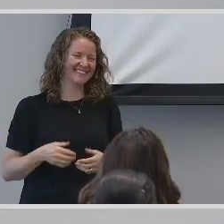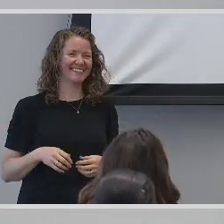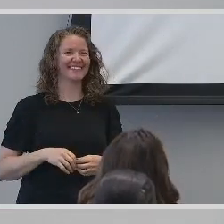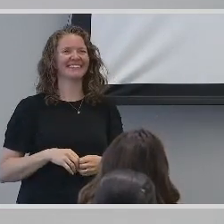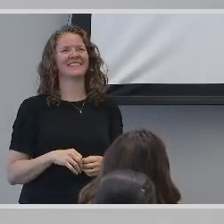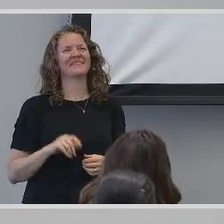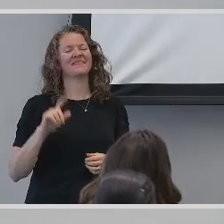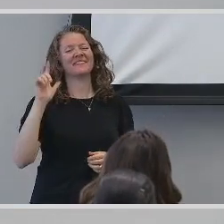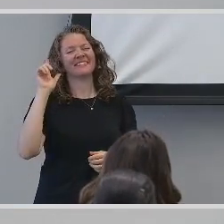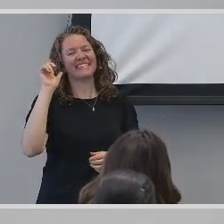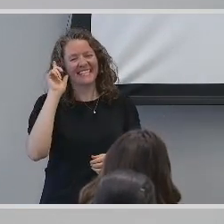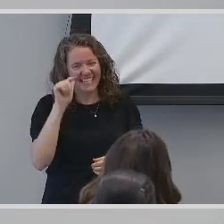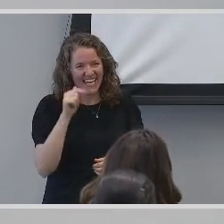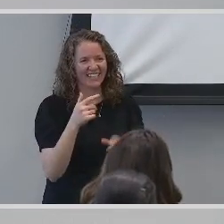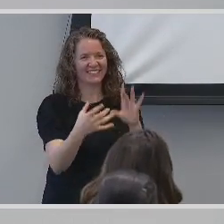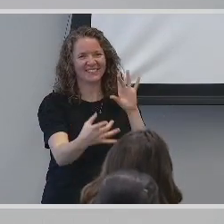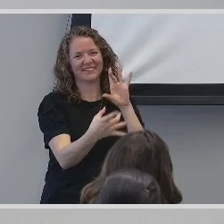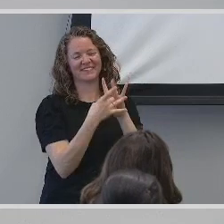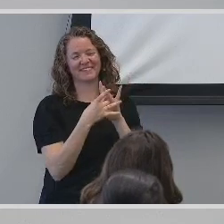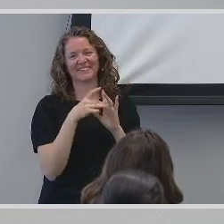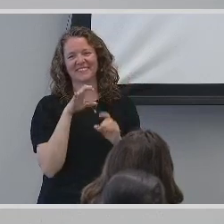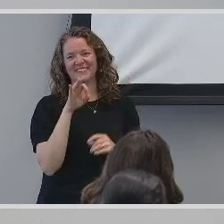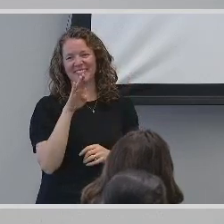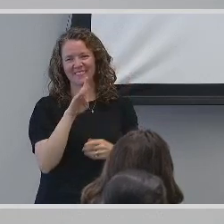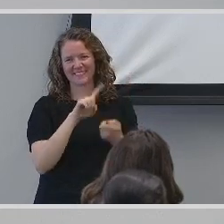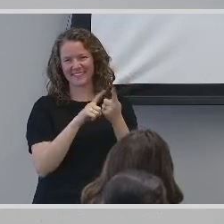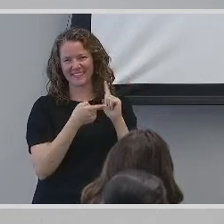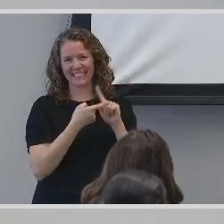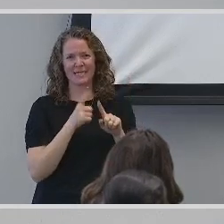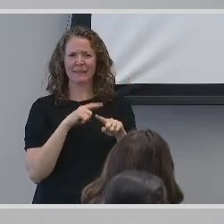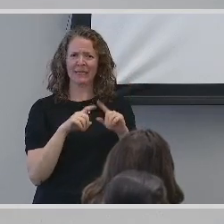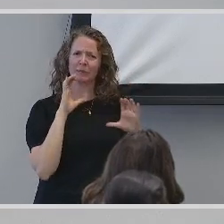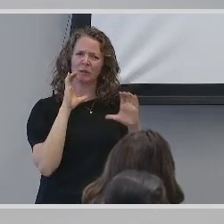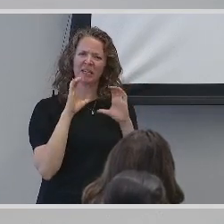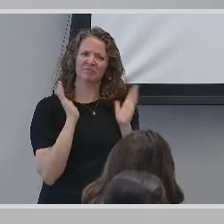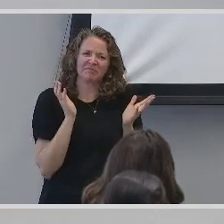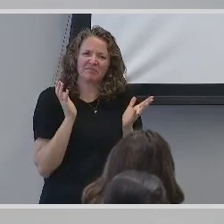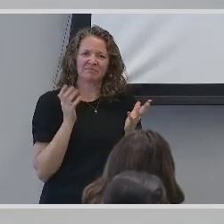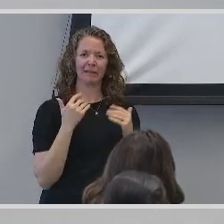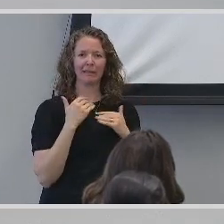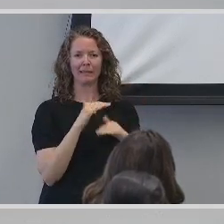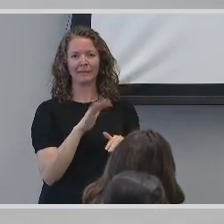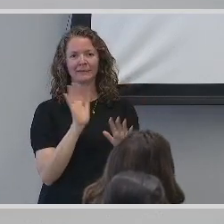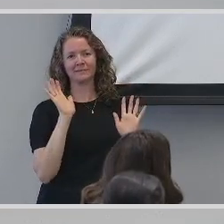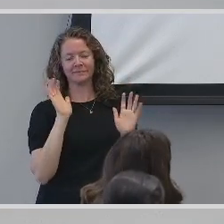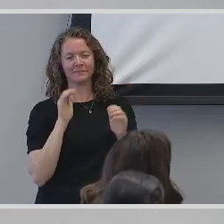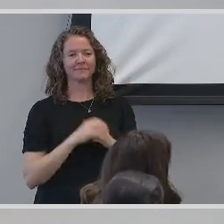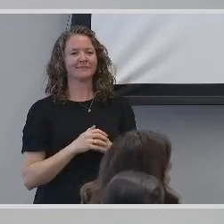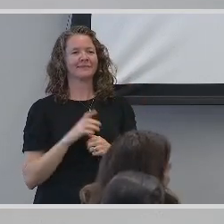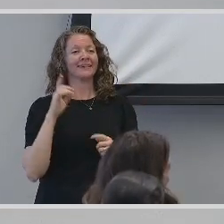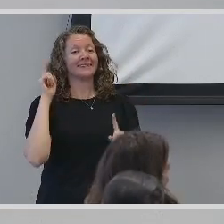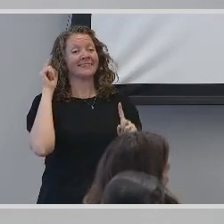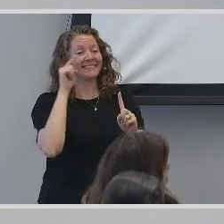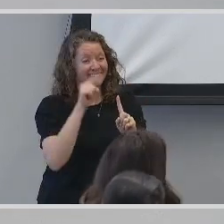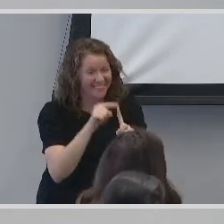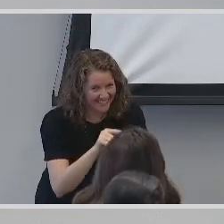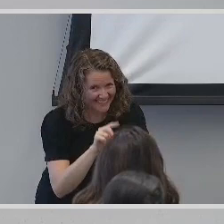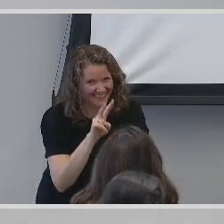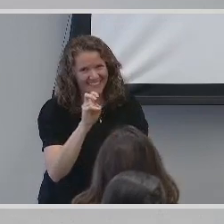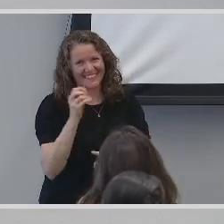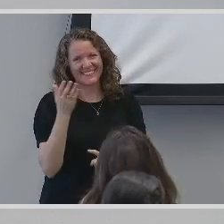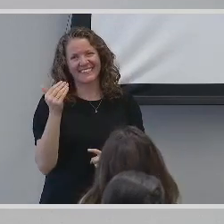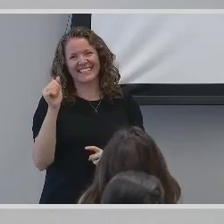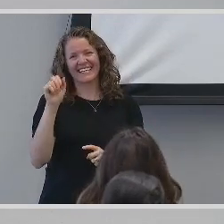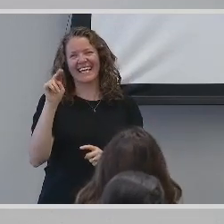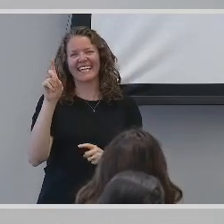Later in life, we became Facebook friends, but our communication was limited. It wasn't until that faithful day in 2015 when